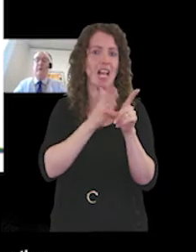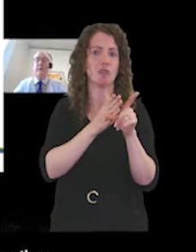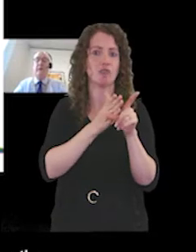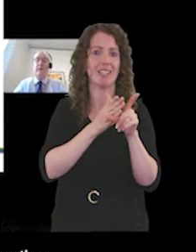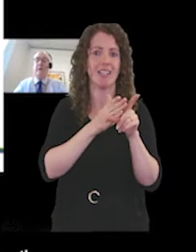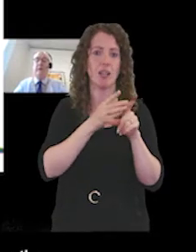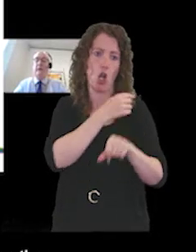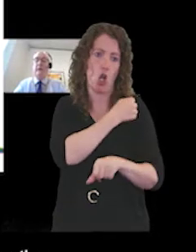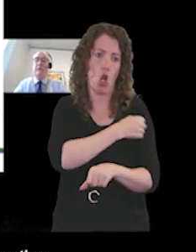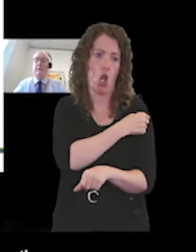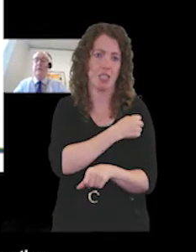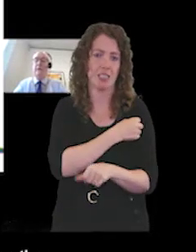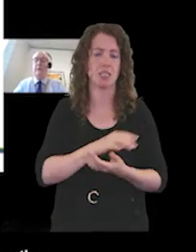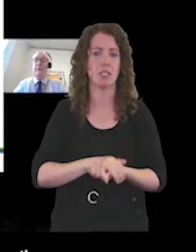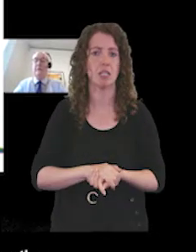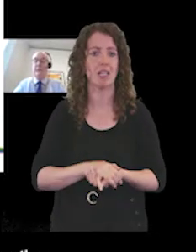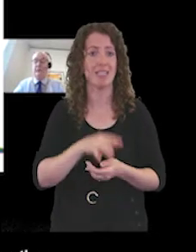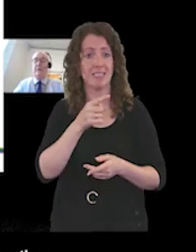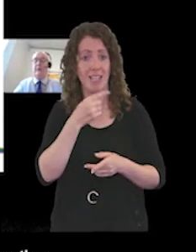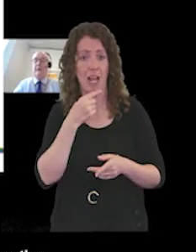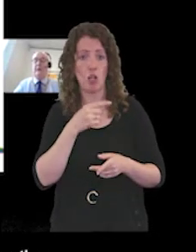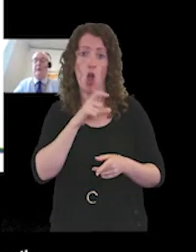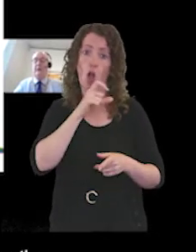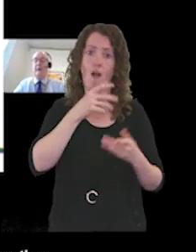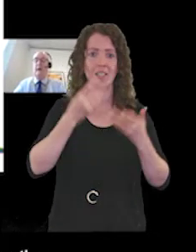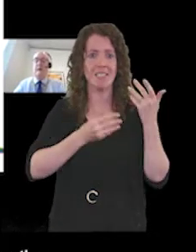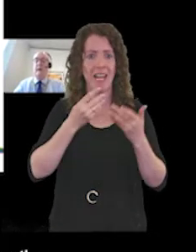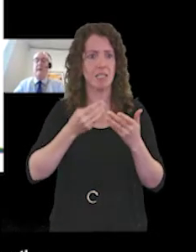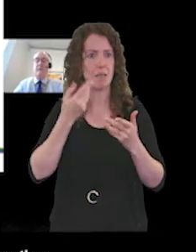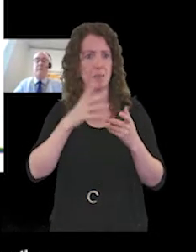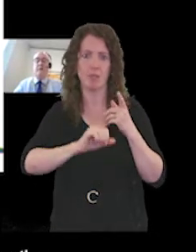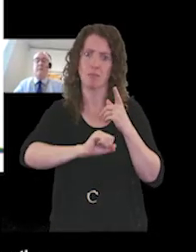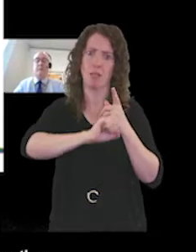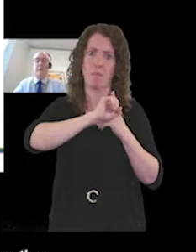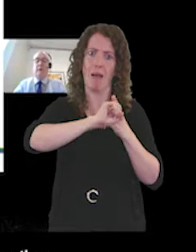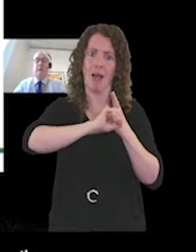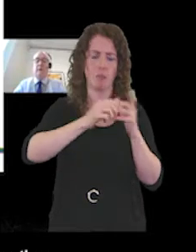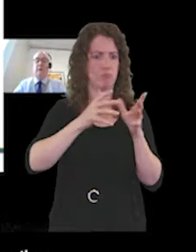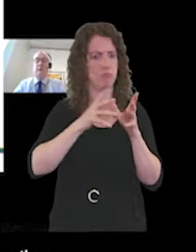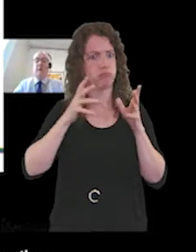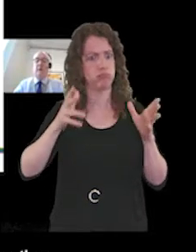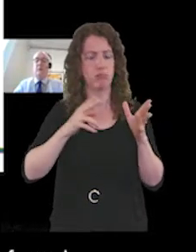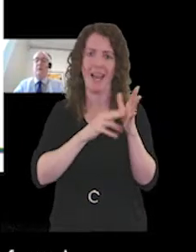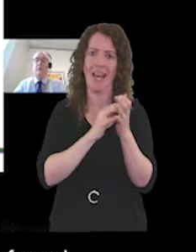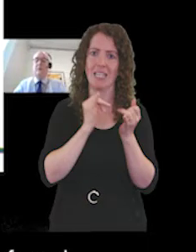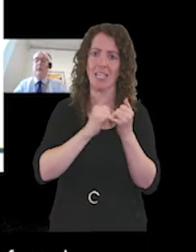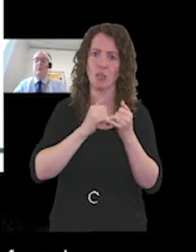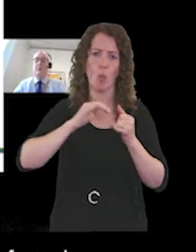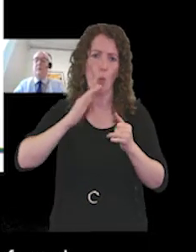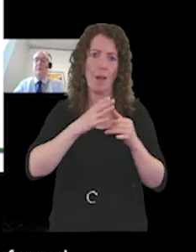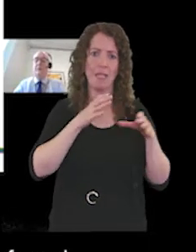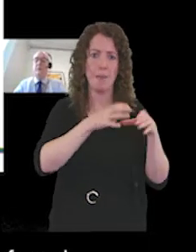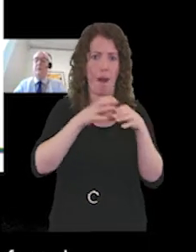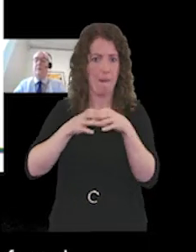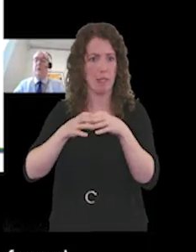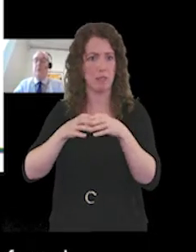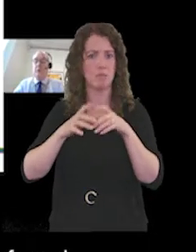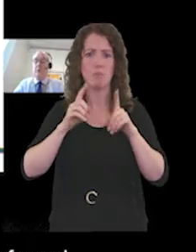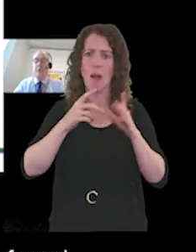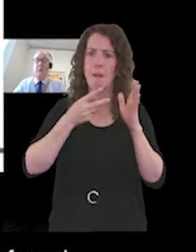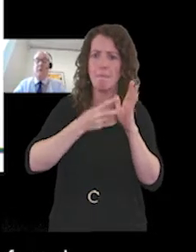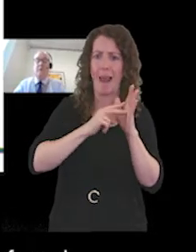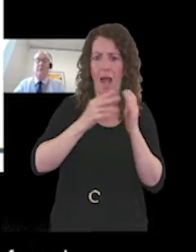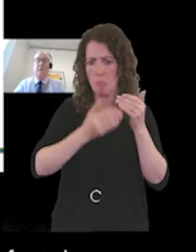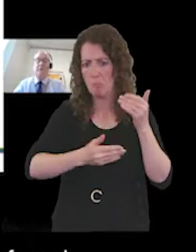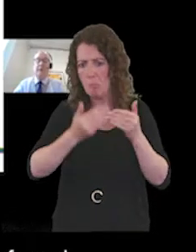covid 19 is clearly impacting significantly on the nhs in all departments what are the plans moving forward for